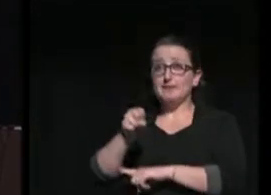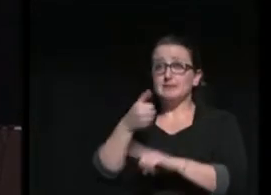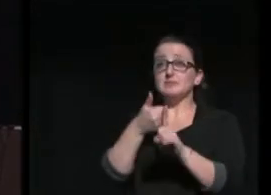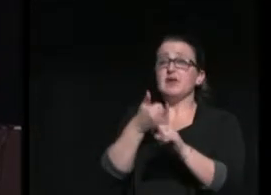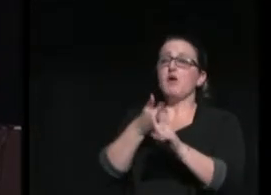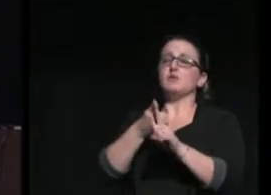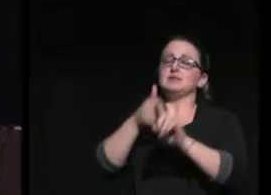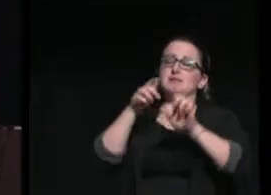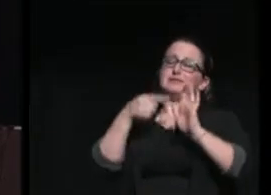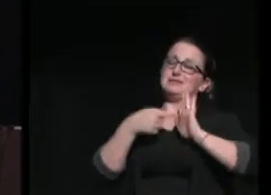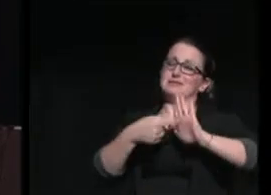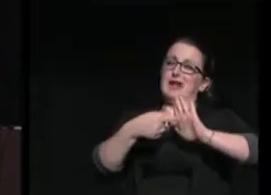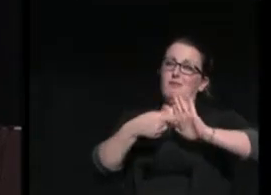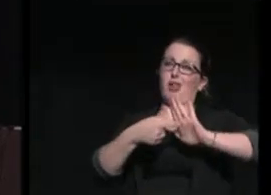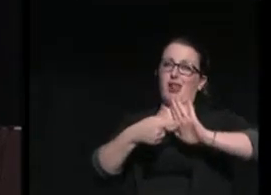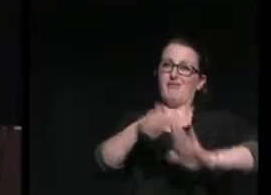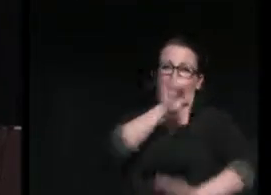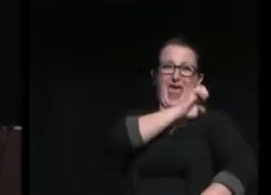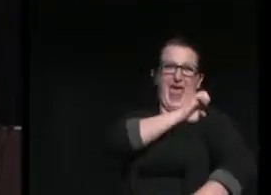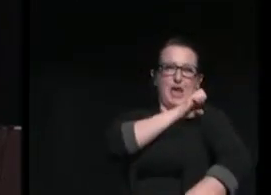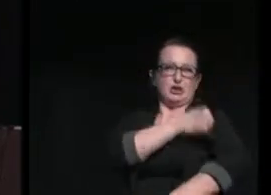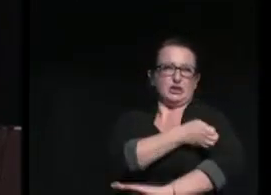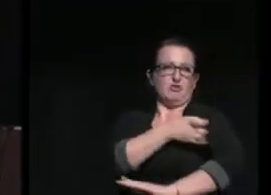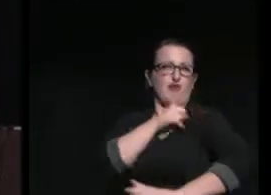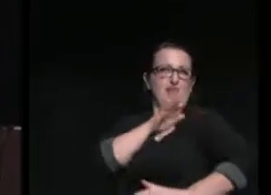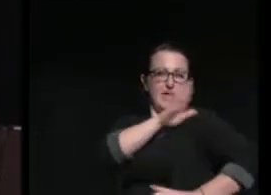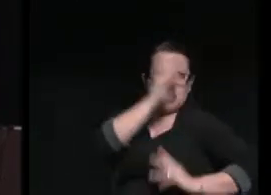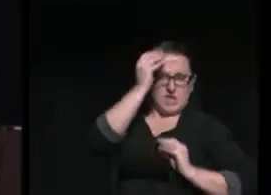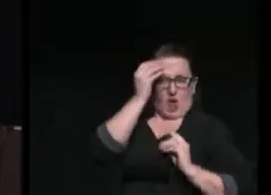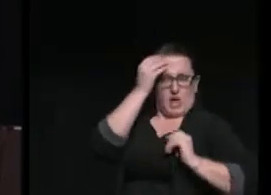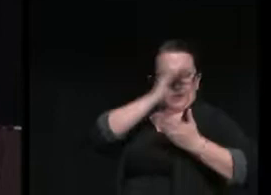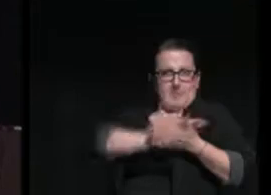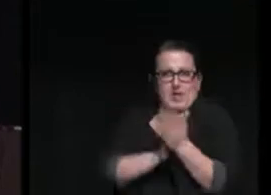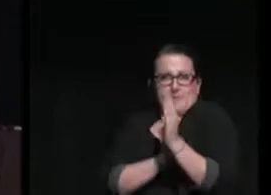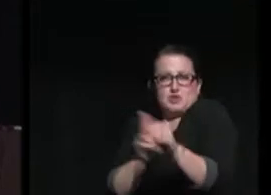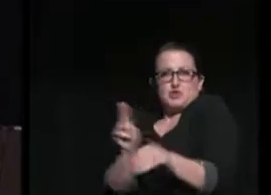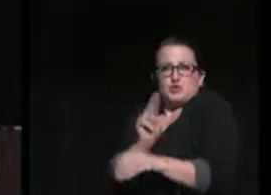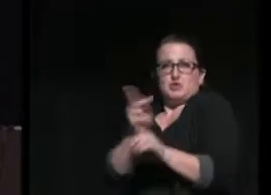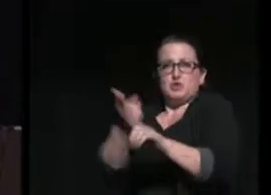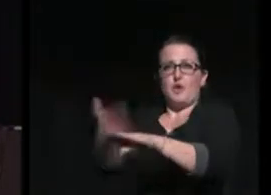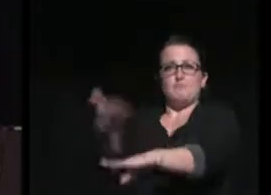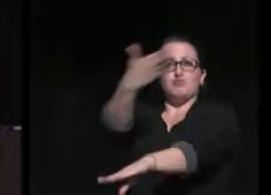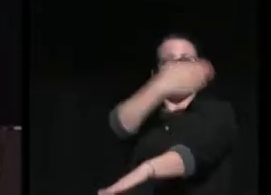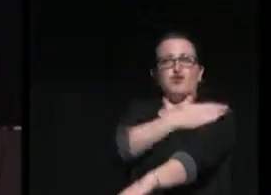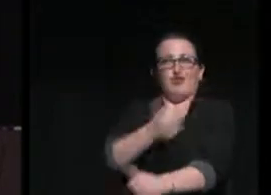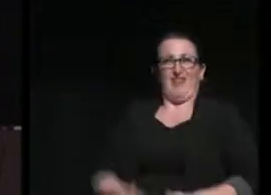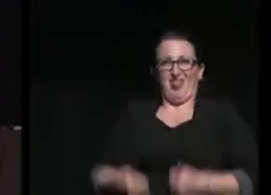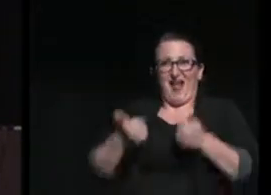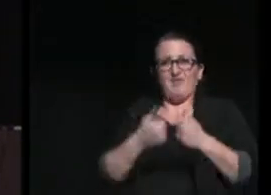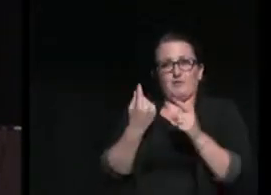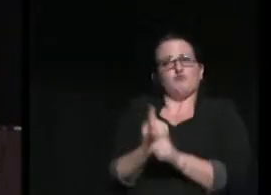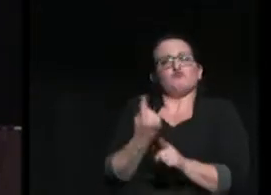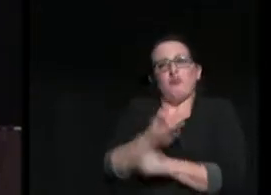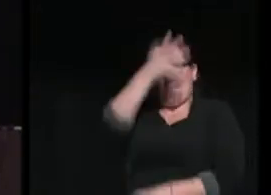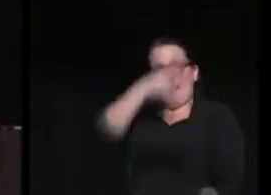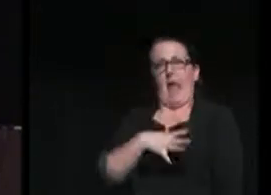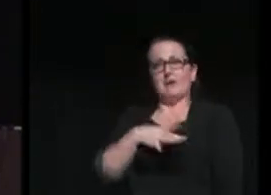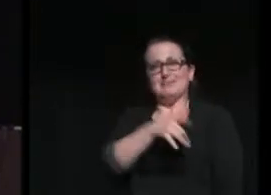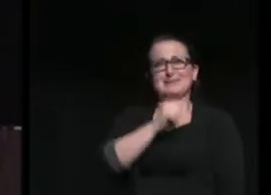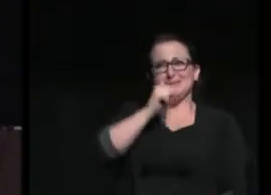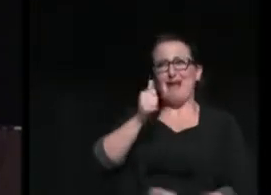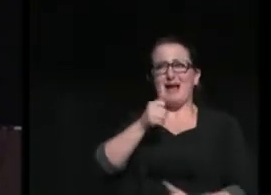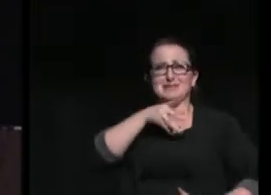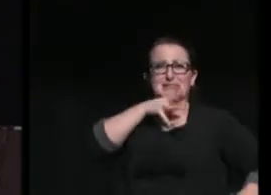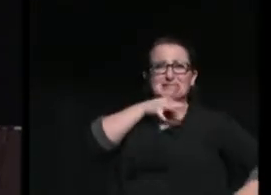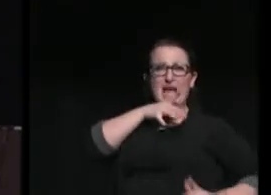example of energy put to use to improve the life of the common man. He wasn't one to say big things. He